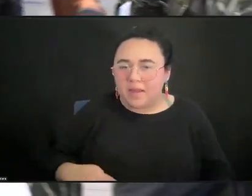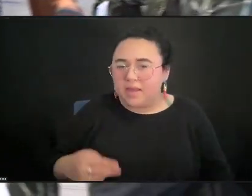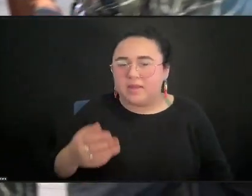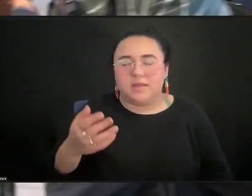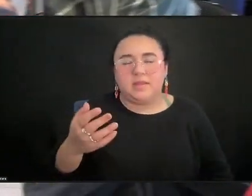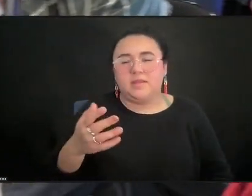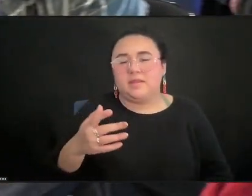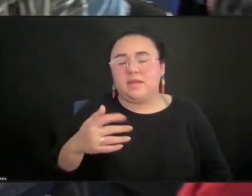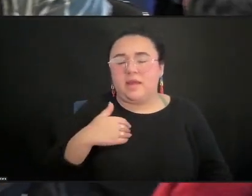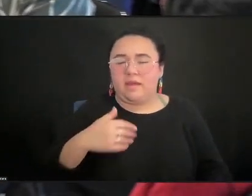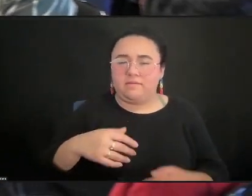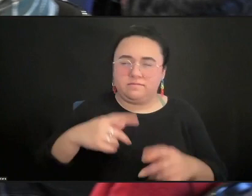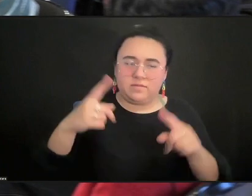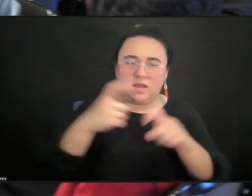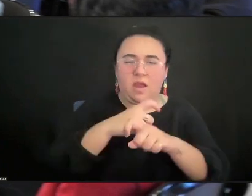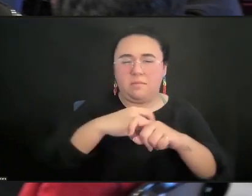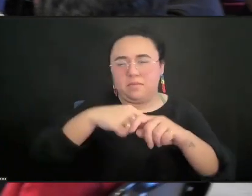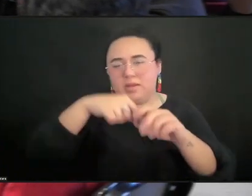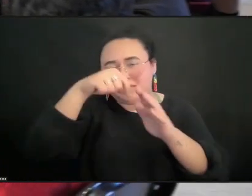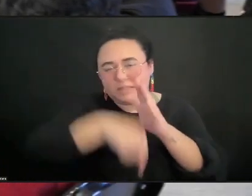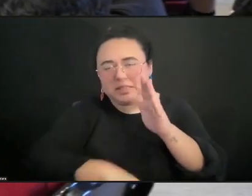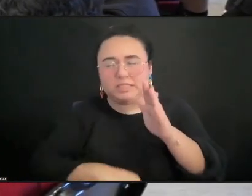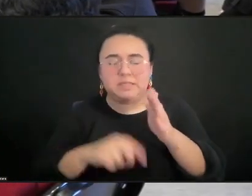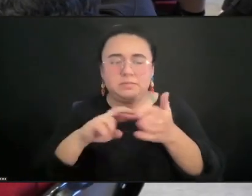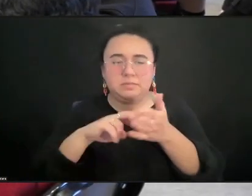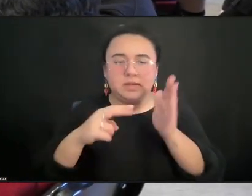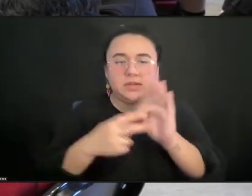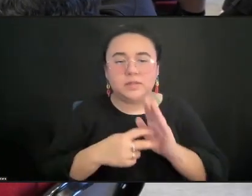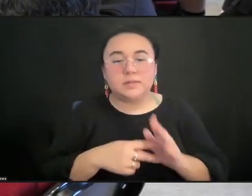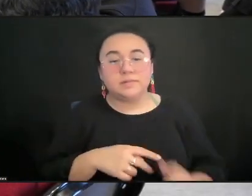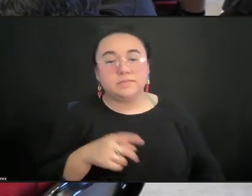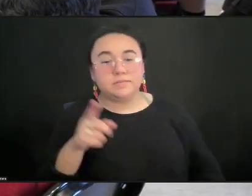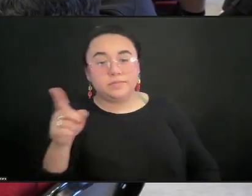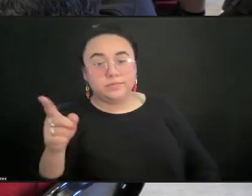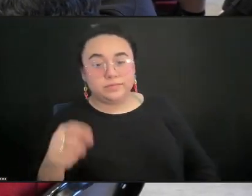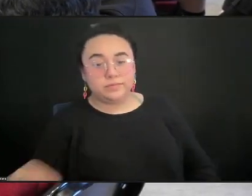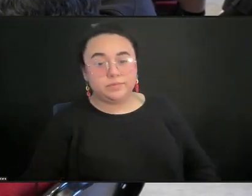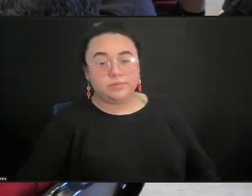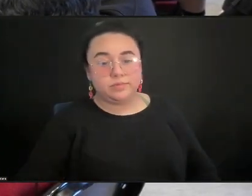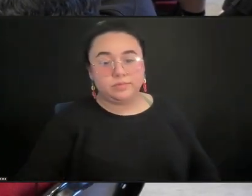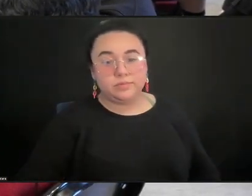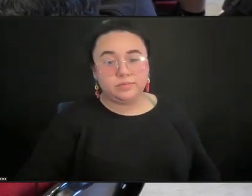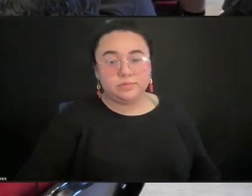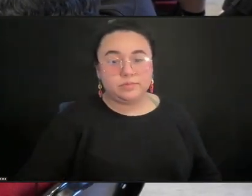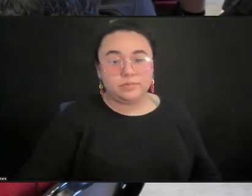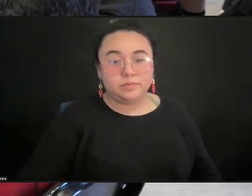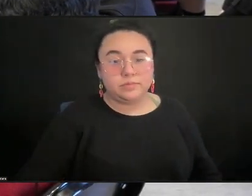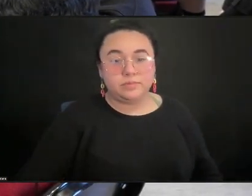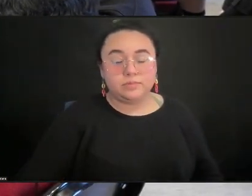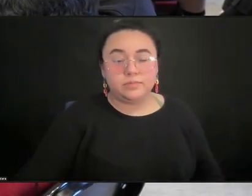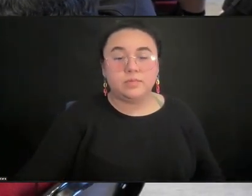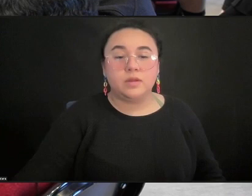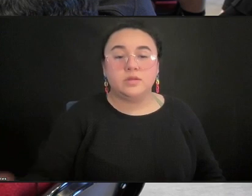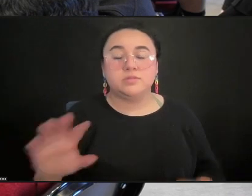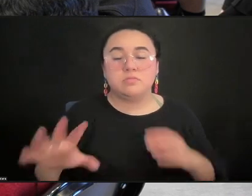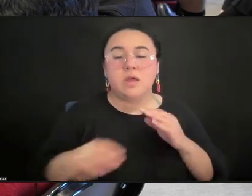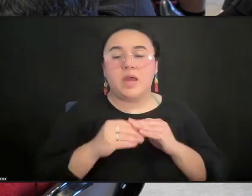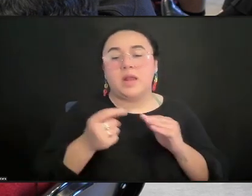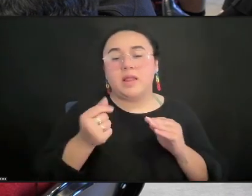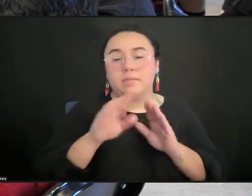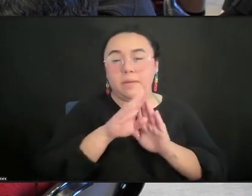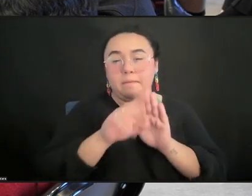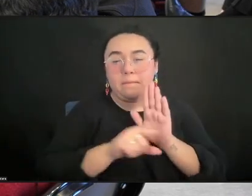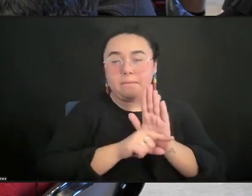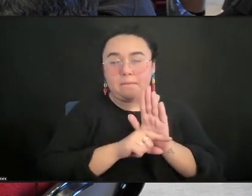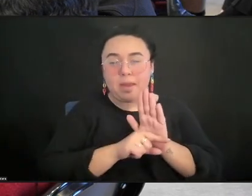Sure. Yeah. I mean, essentially, you know, I mean, just to give background for context very quick. So I obviously grew up and like